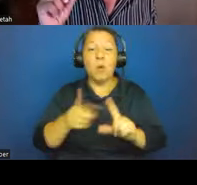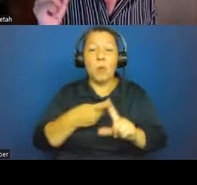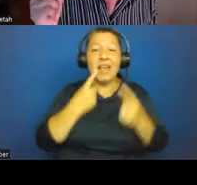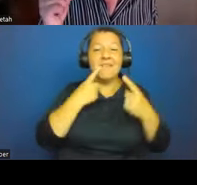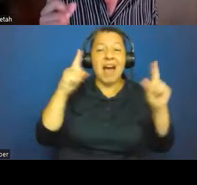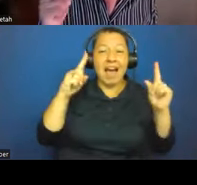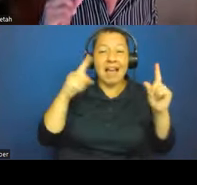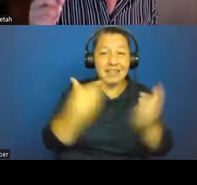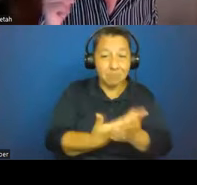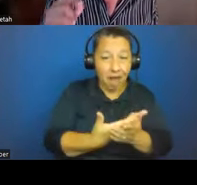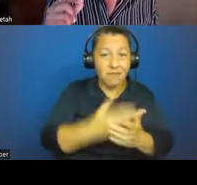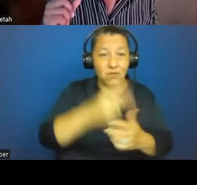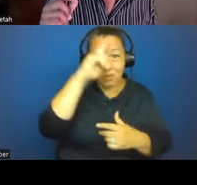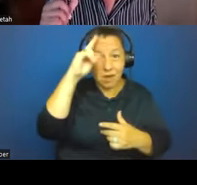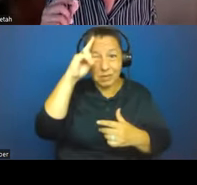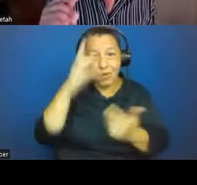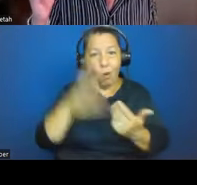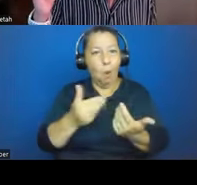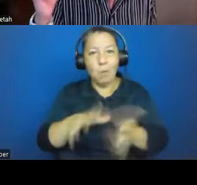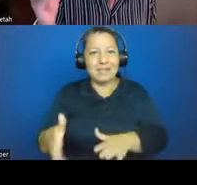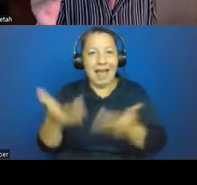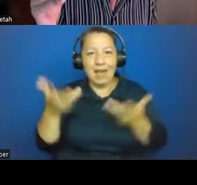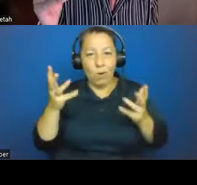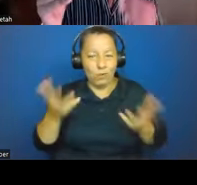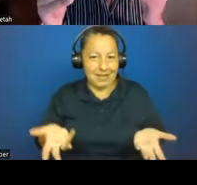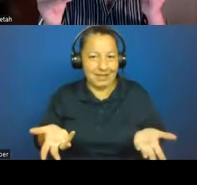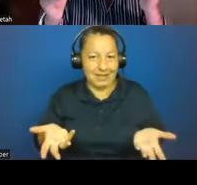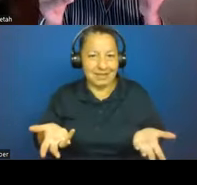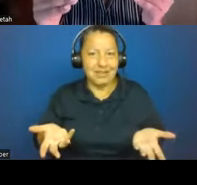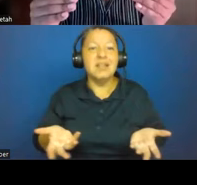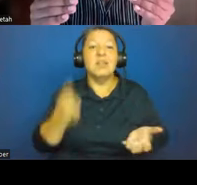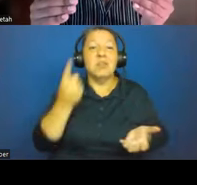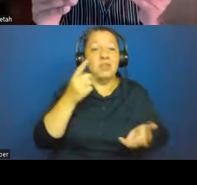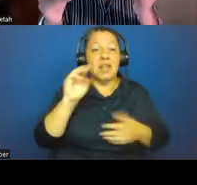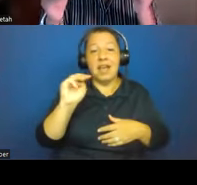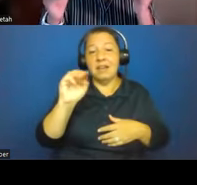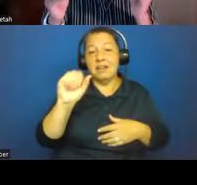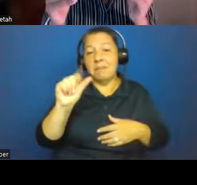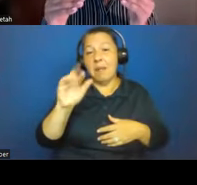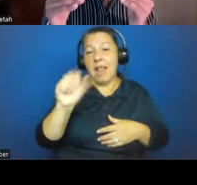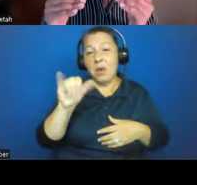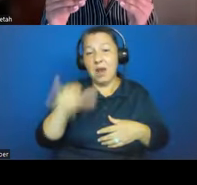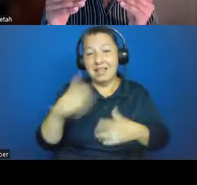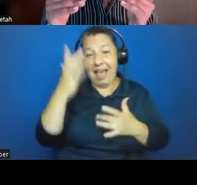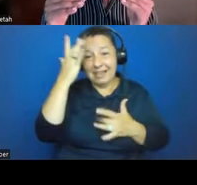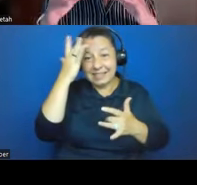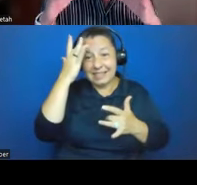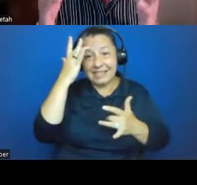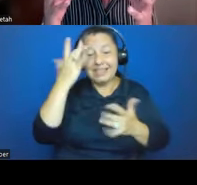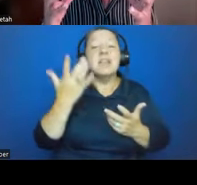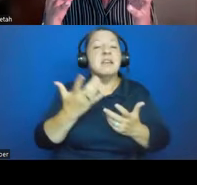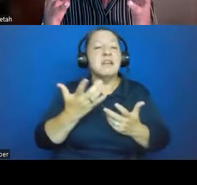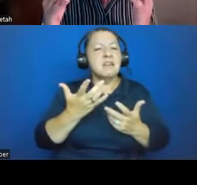a scientific aspect to this as well. Malaria sort of goes into a slight dormancy